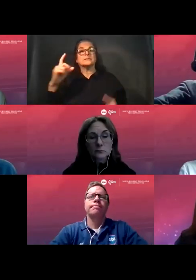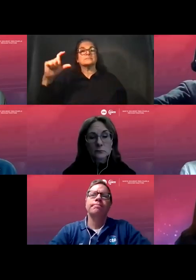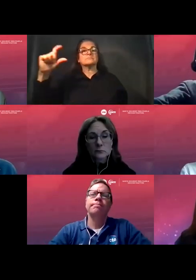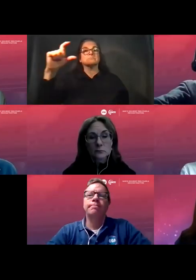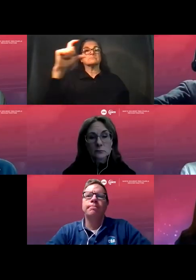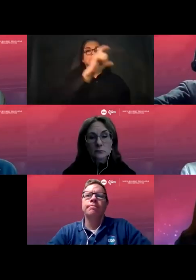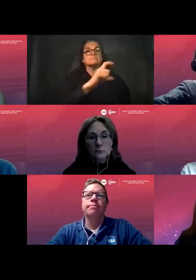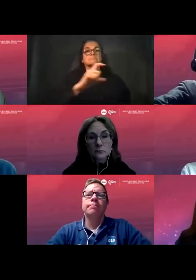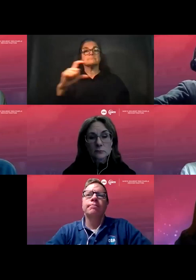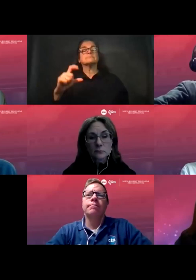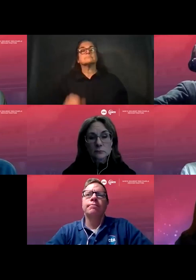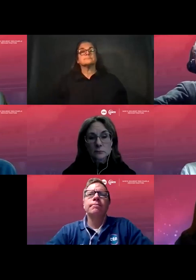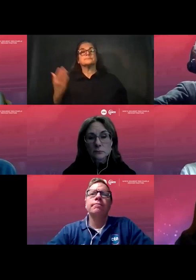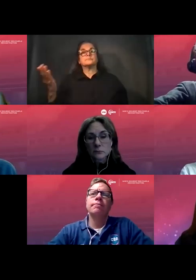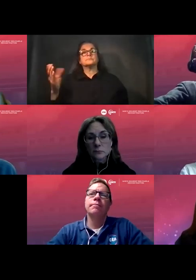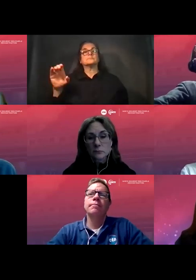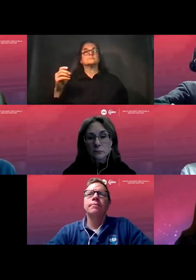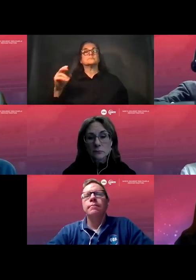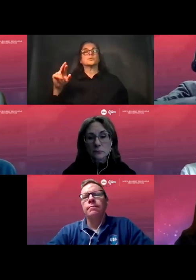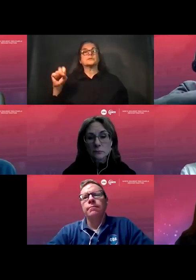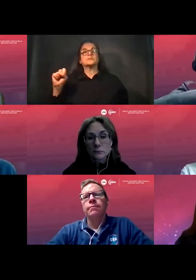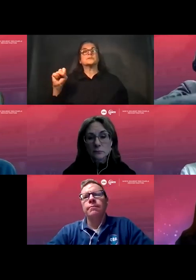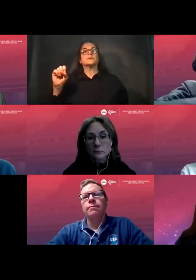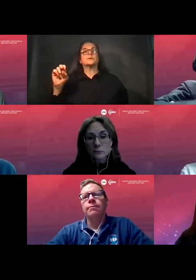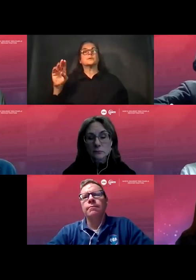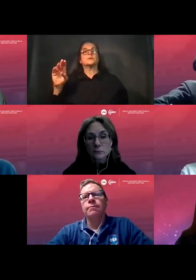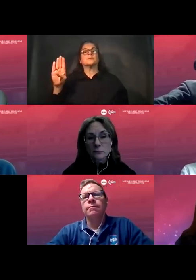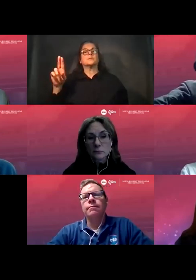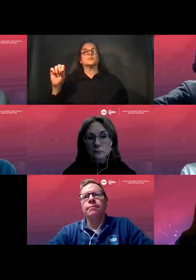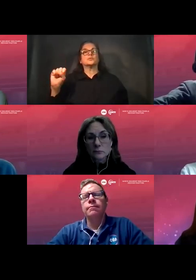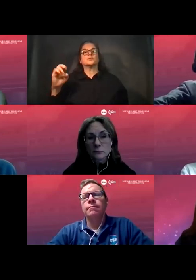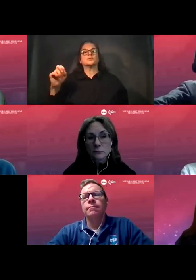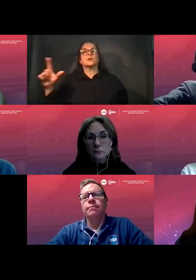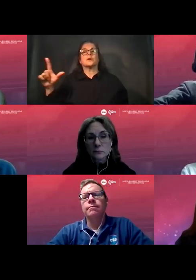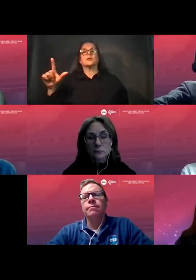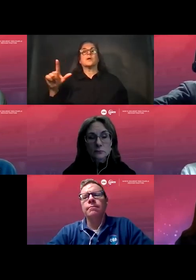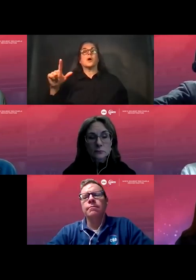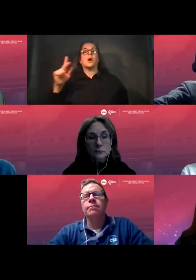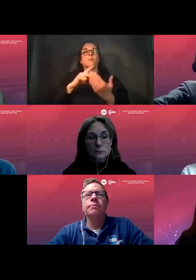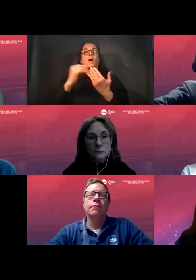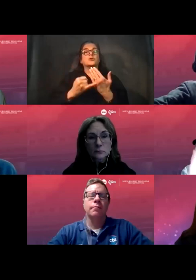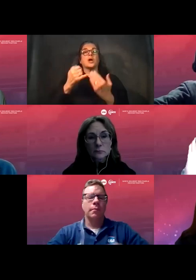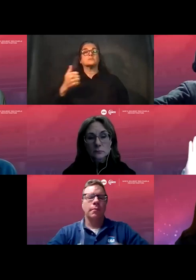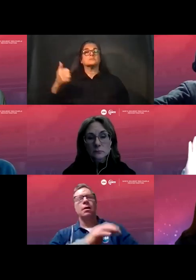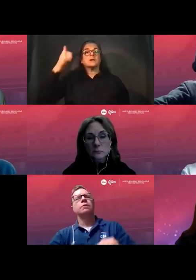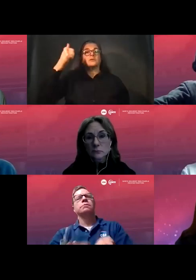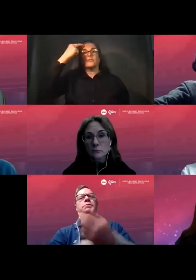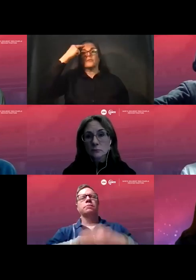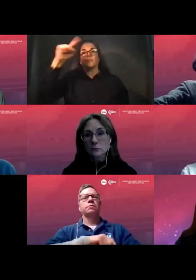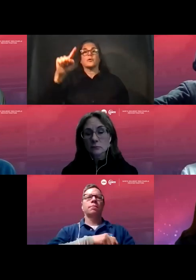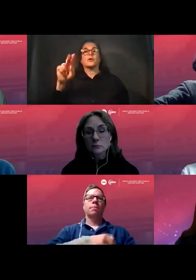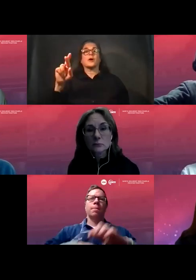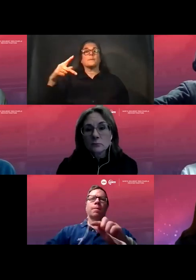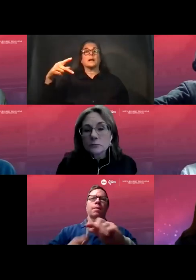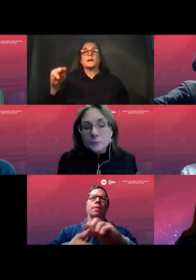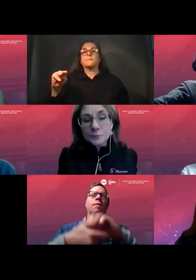Joining us is Chris Buchel, the project executive for the RPM. Tony Opila, he's a resident engineer for